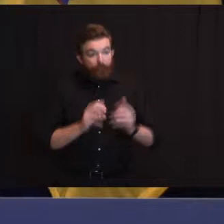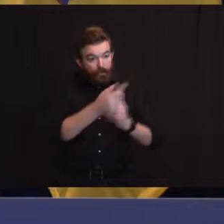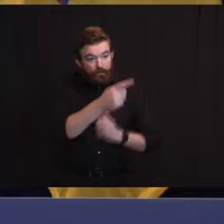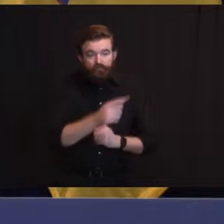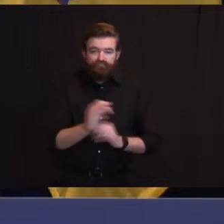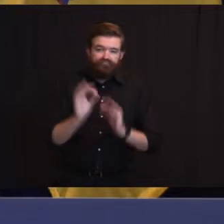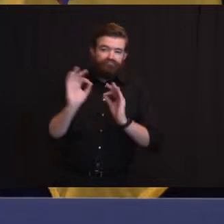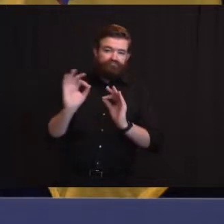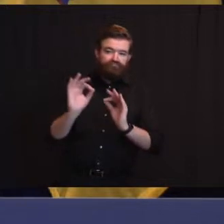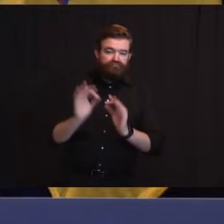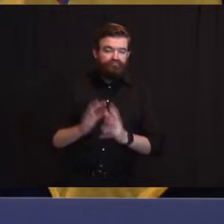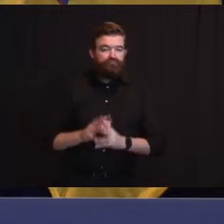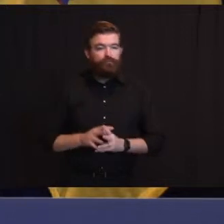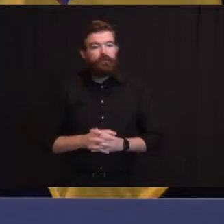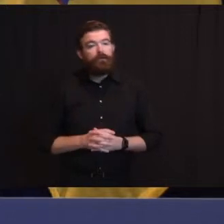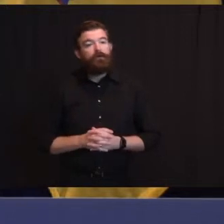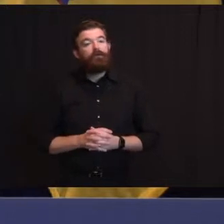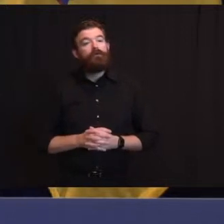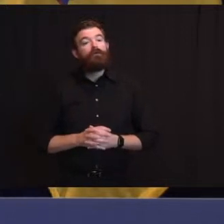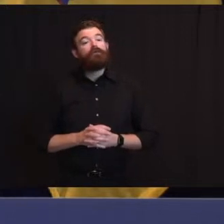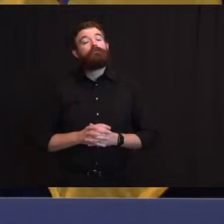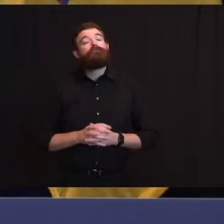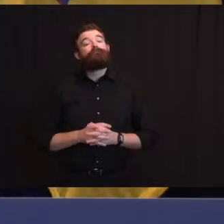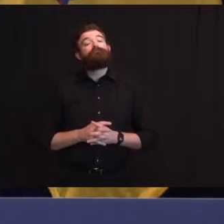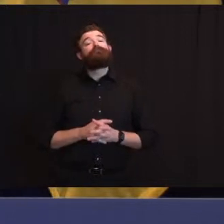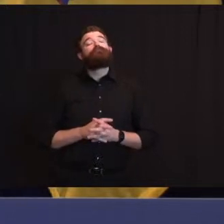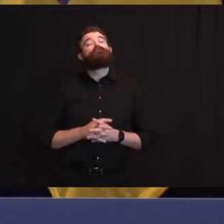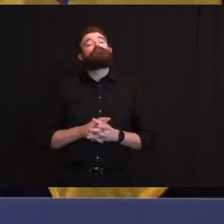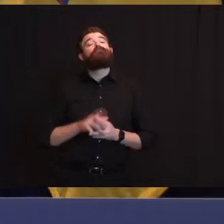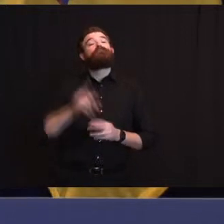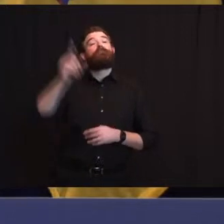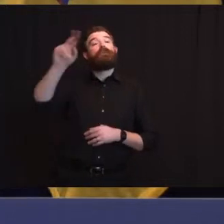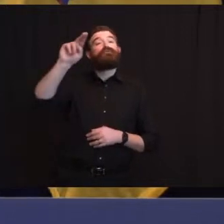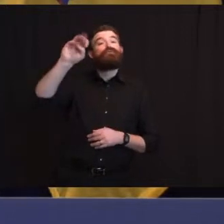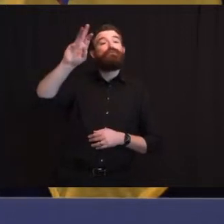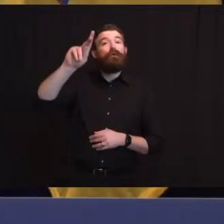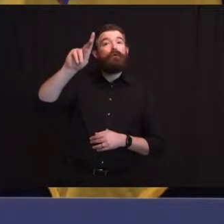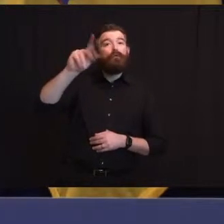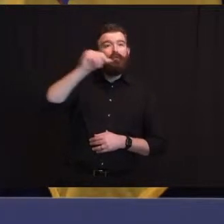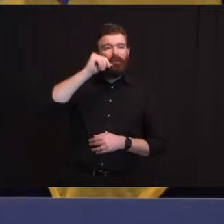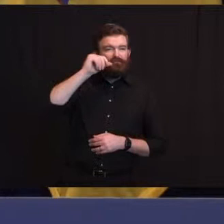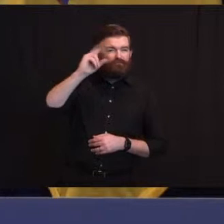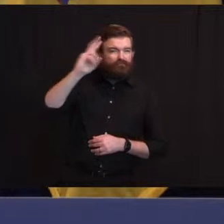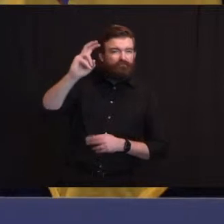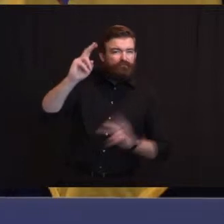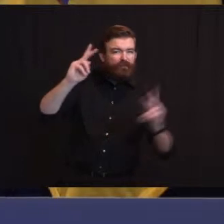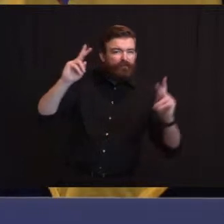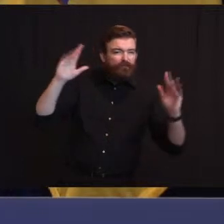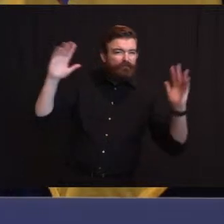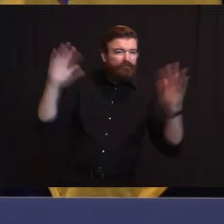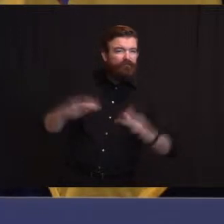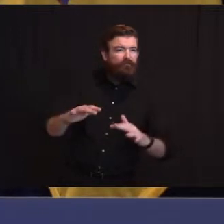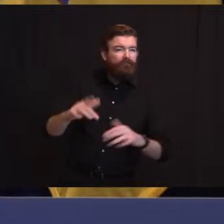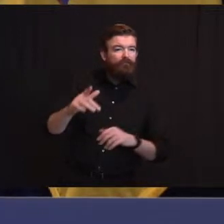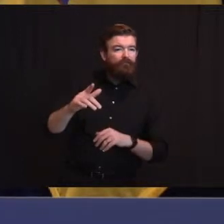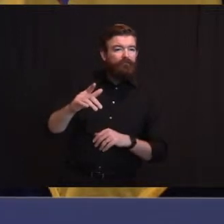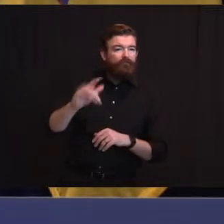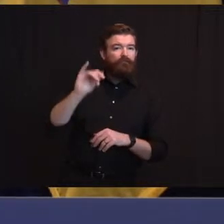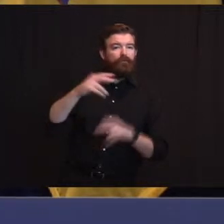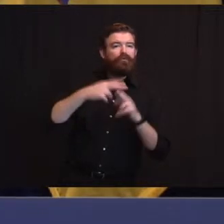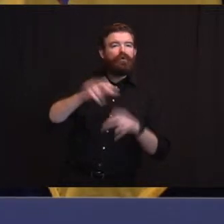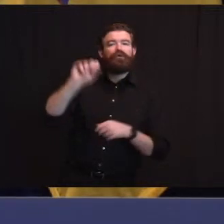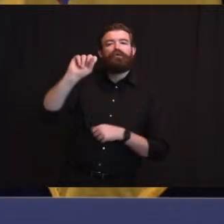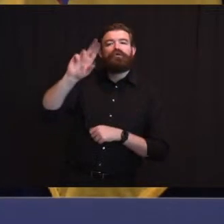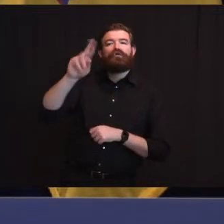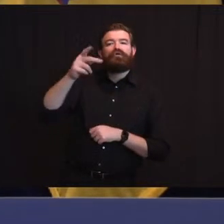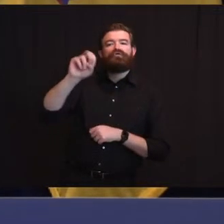the illegal bar in the Newark warehouse with 200 people, is that being considered a super-spreader event, and what are officials doing to track and test